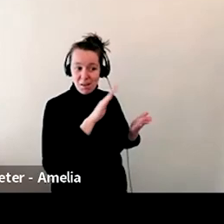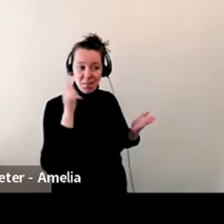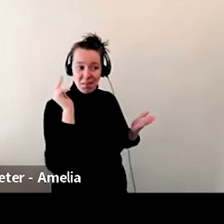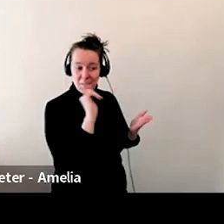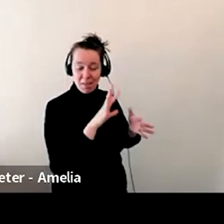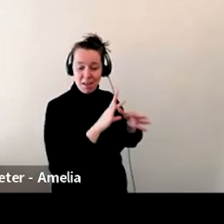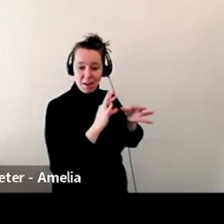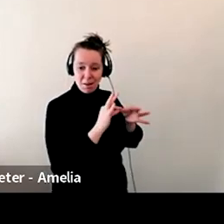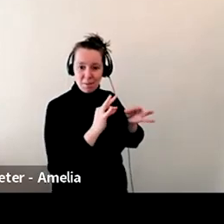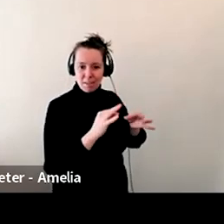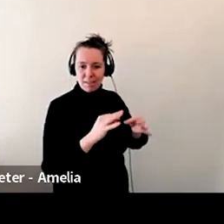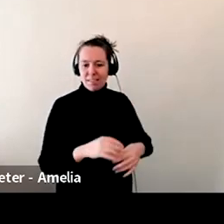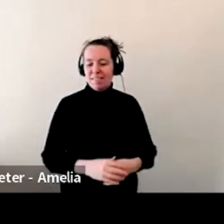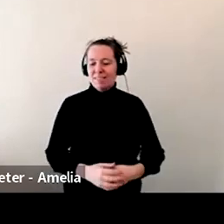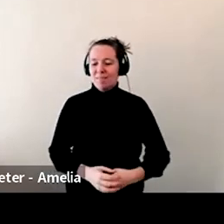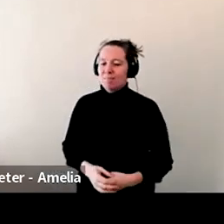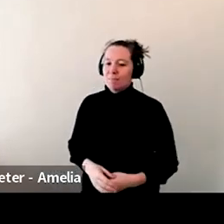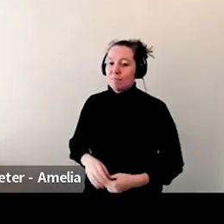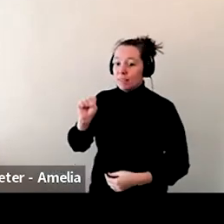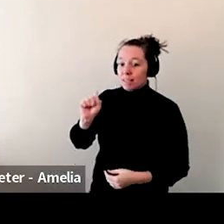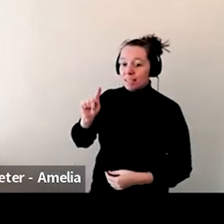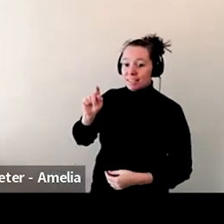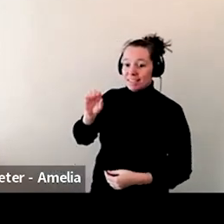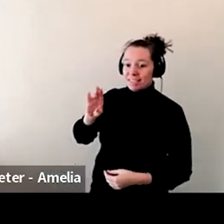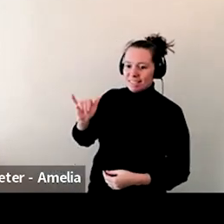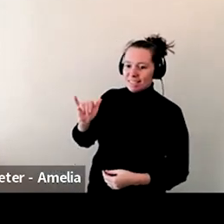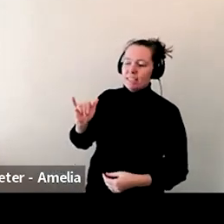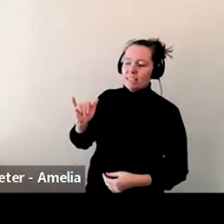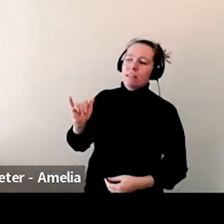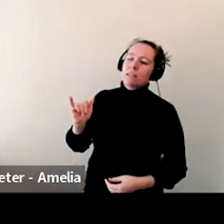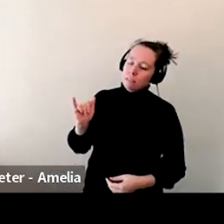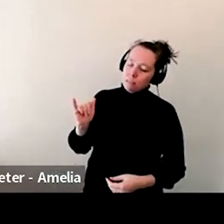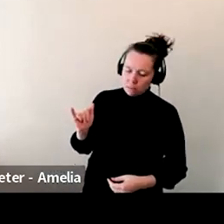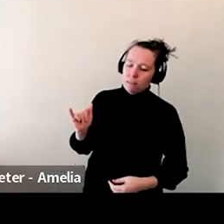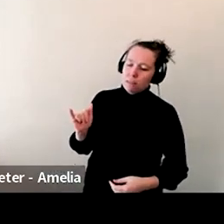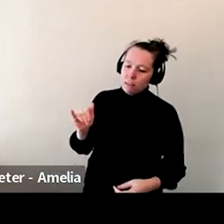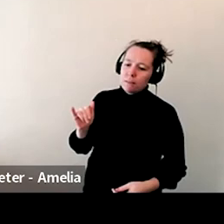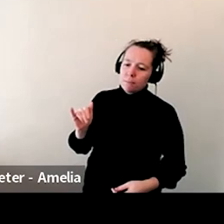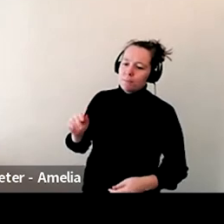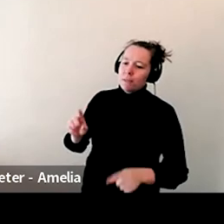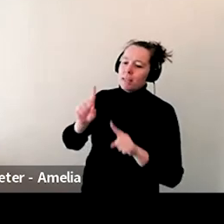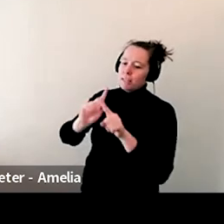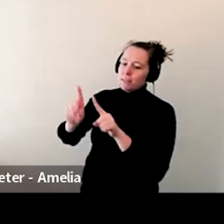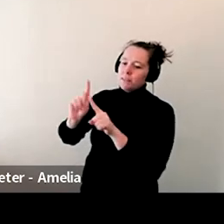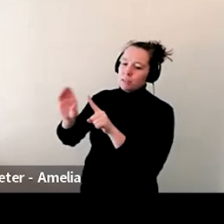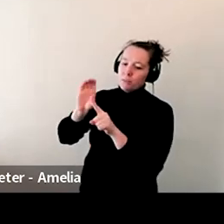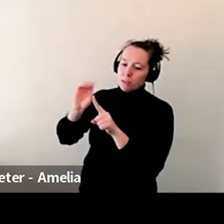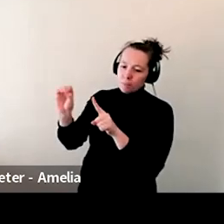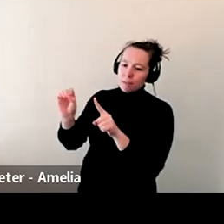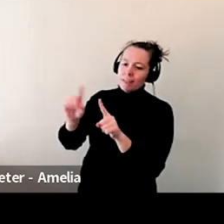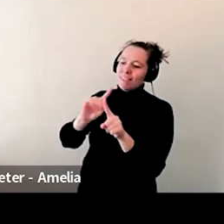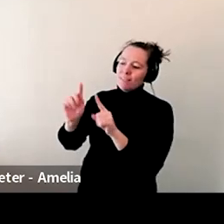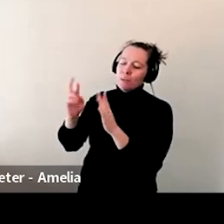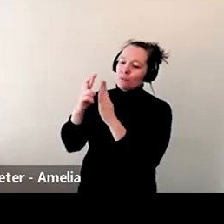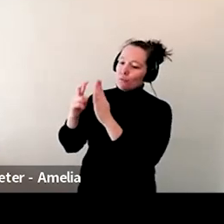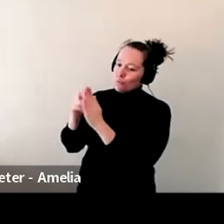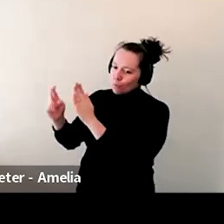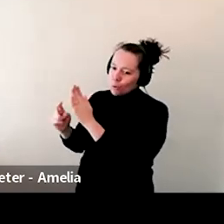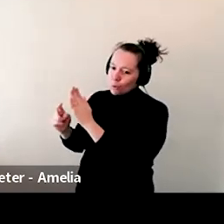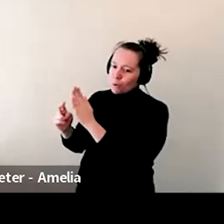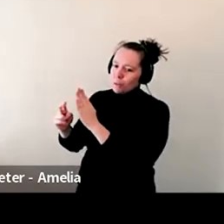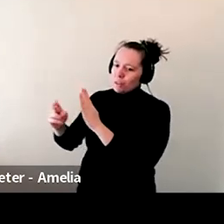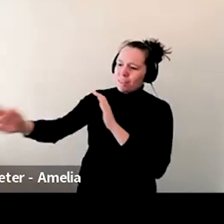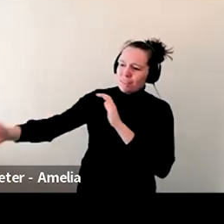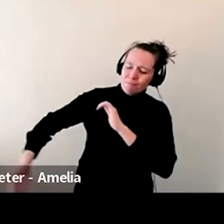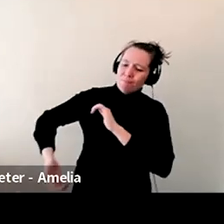I would say for me, it's finding the ones that you like to work with and sticking with them. I, I do have a few that the reps